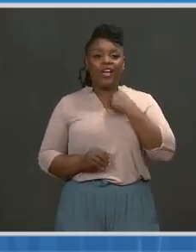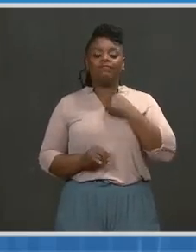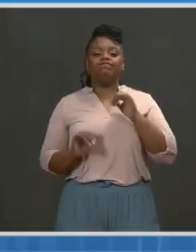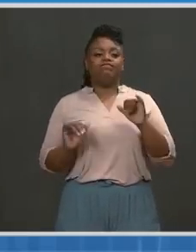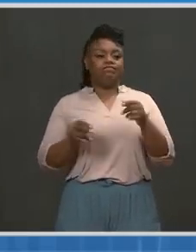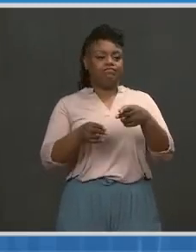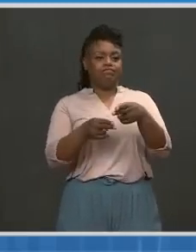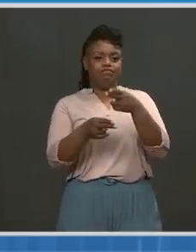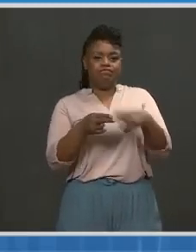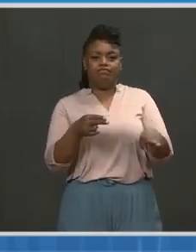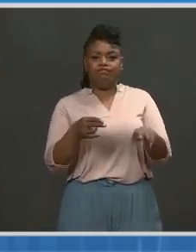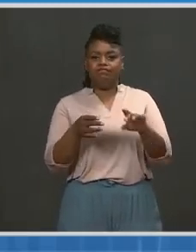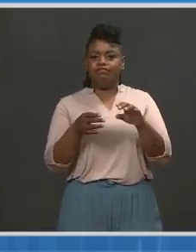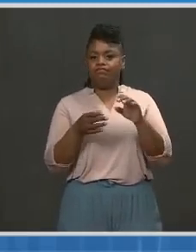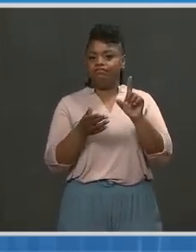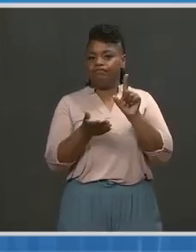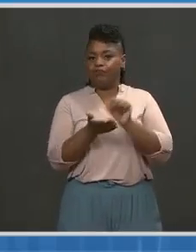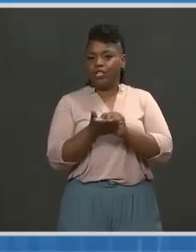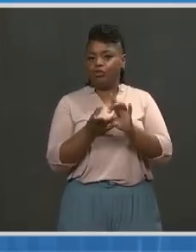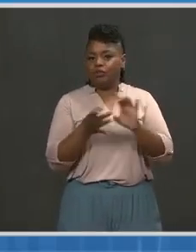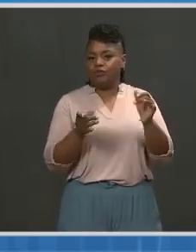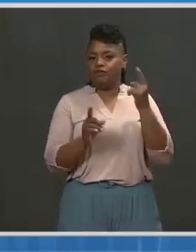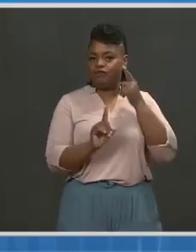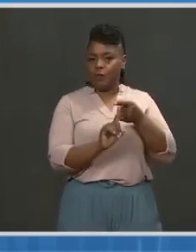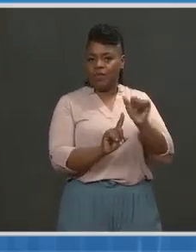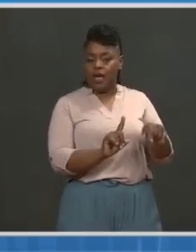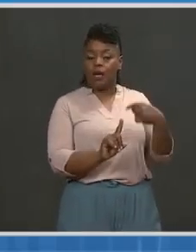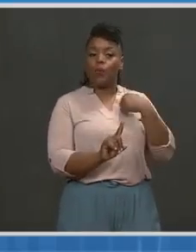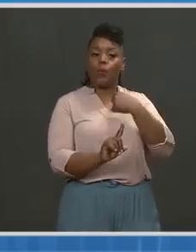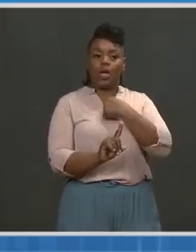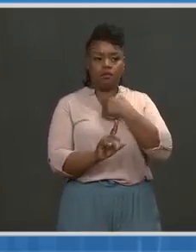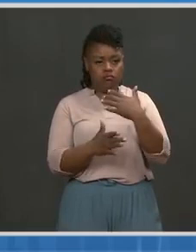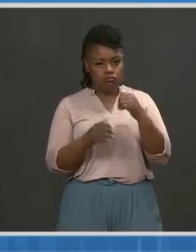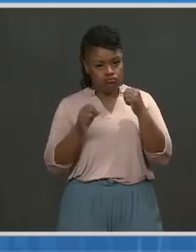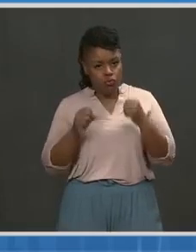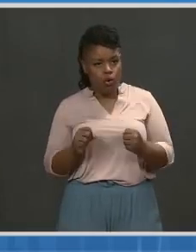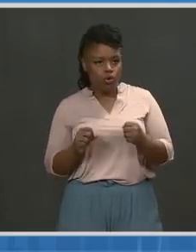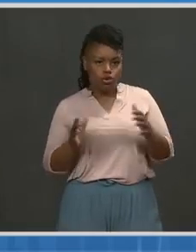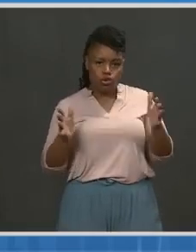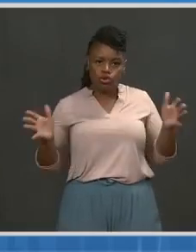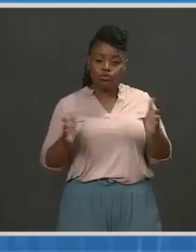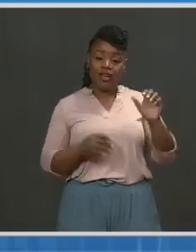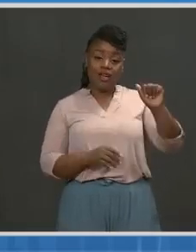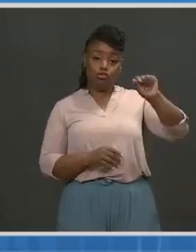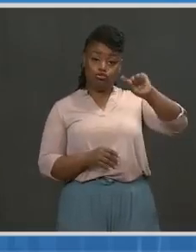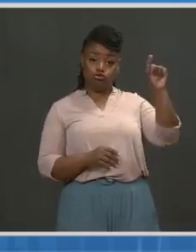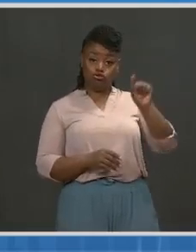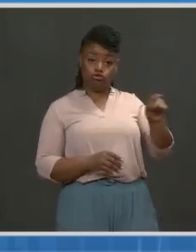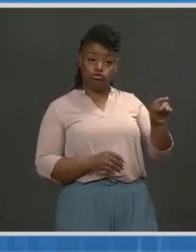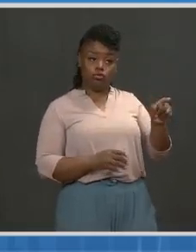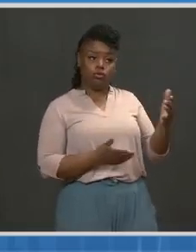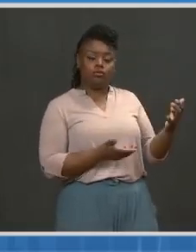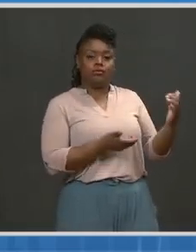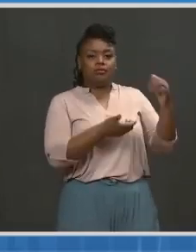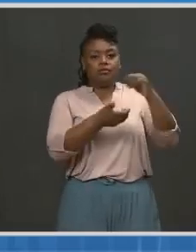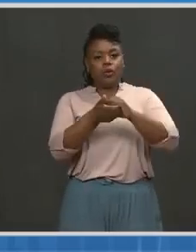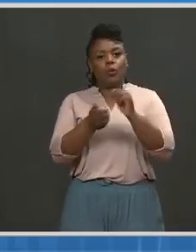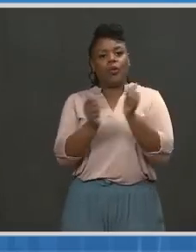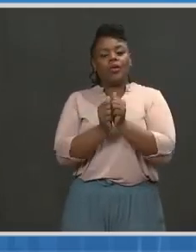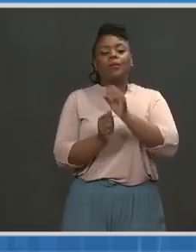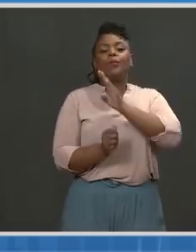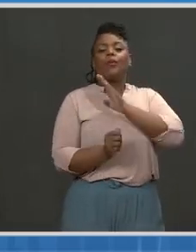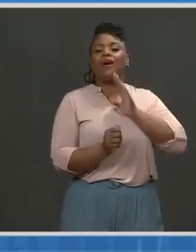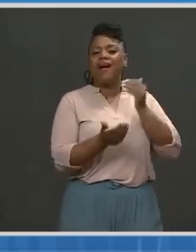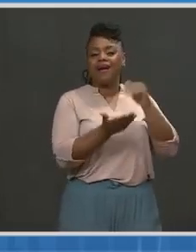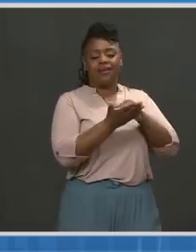then put out a very brief release which said that we urged strongly that AZ get back to the